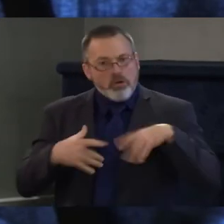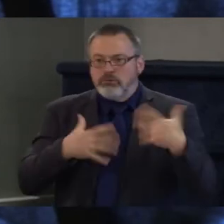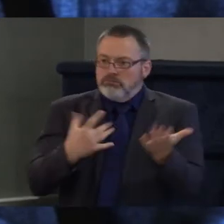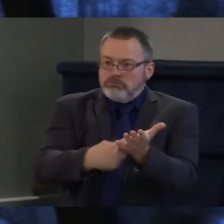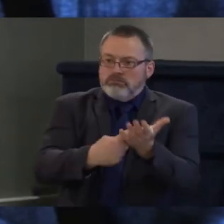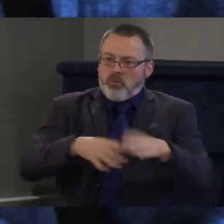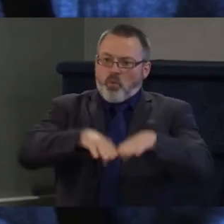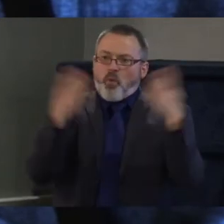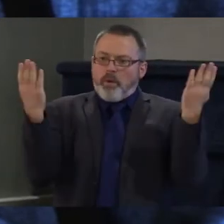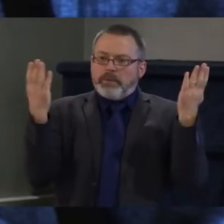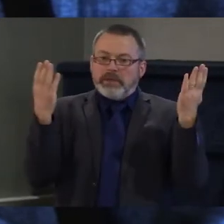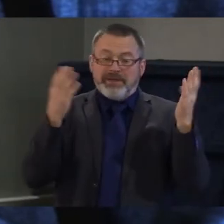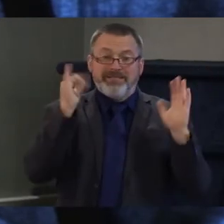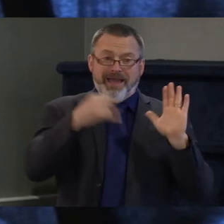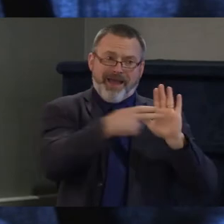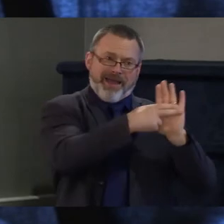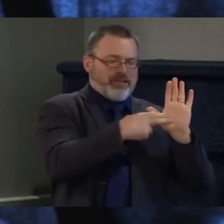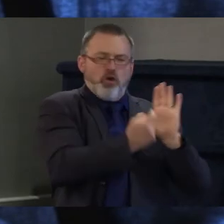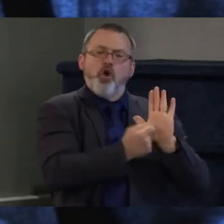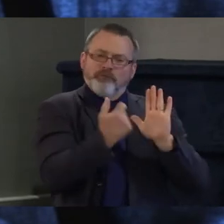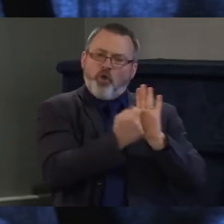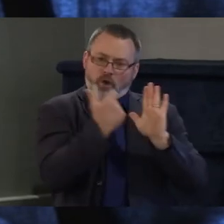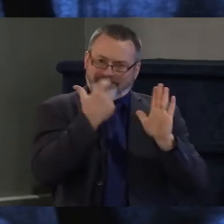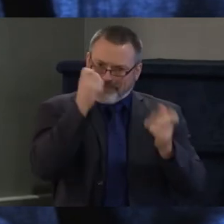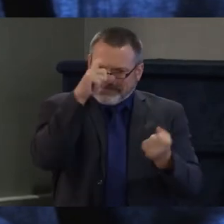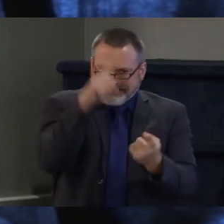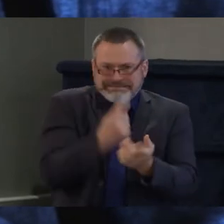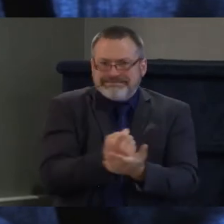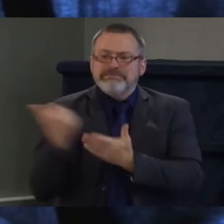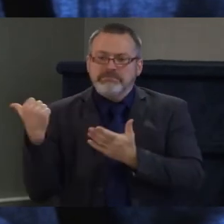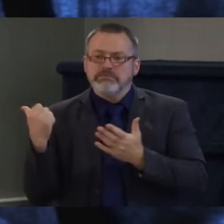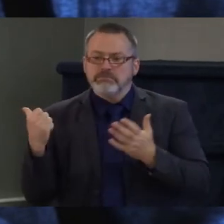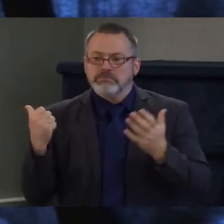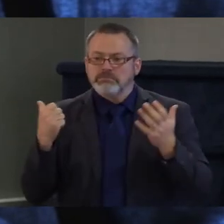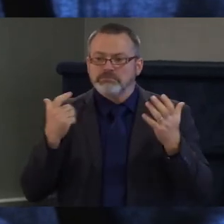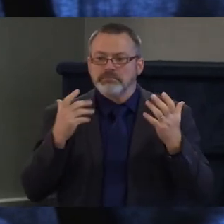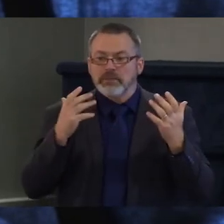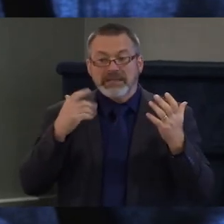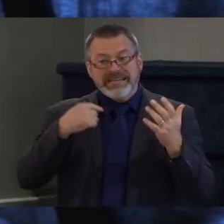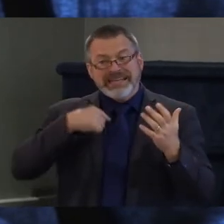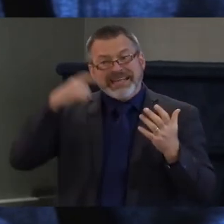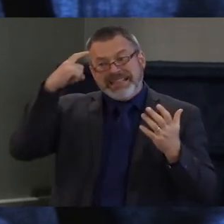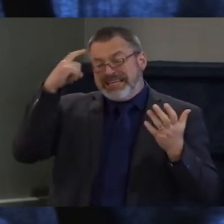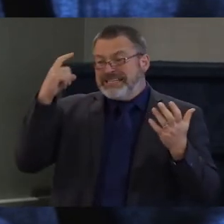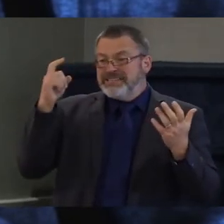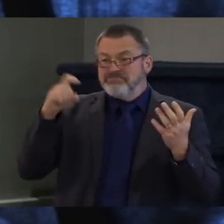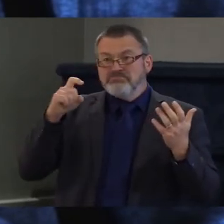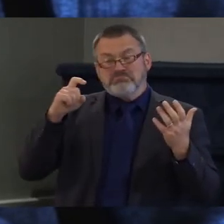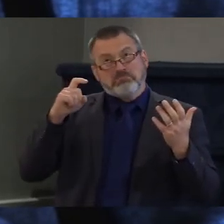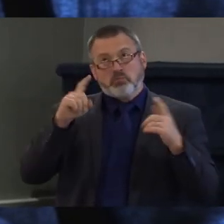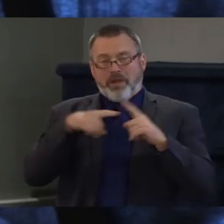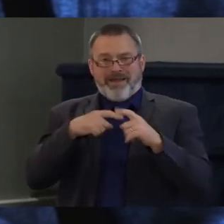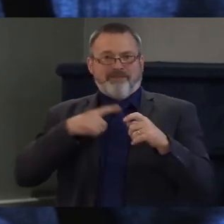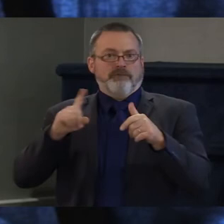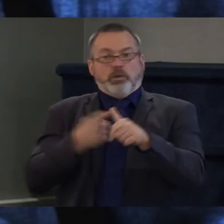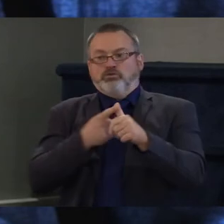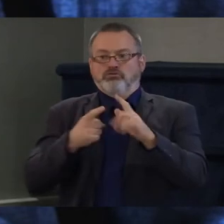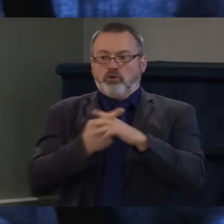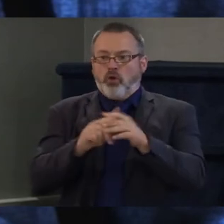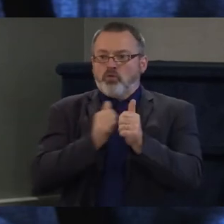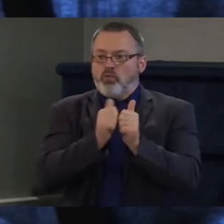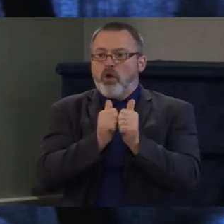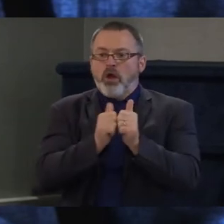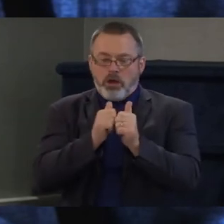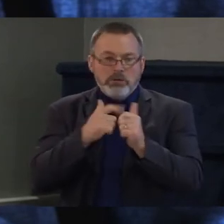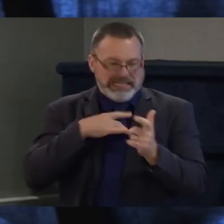it's interesting i was i think one of the first politicians in vermont to start talking openly about this and when